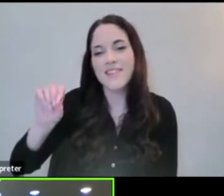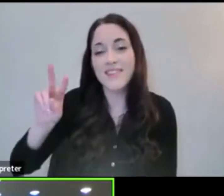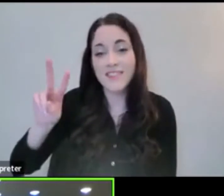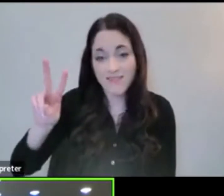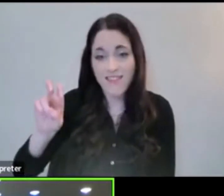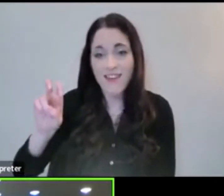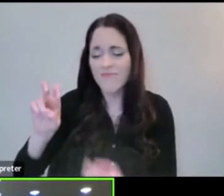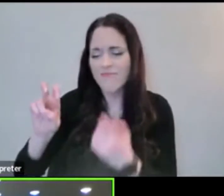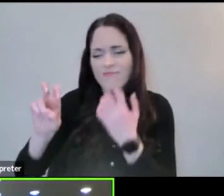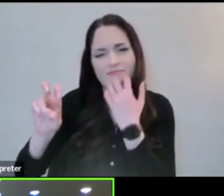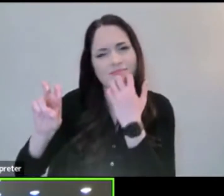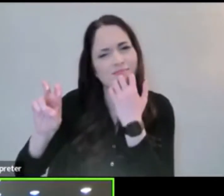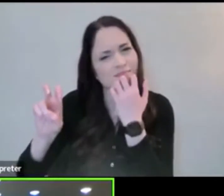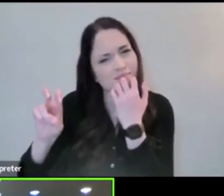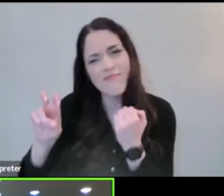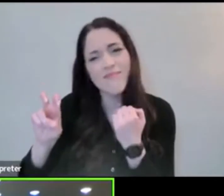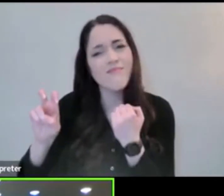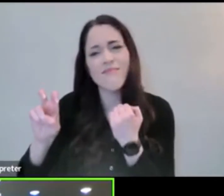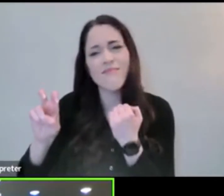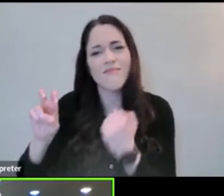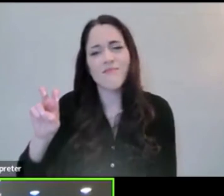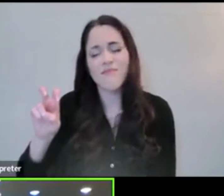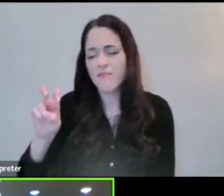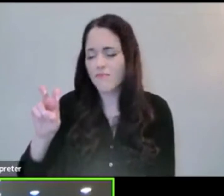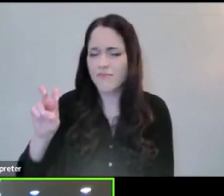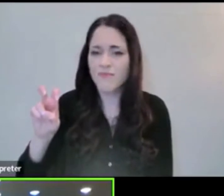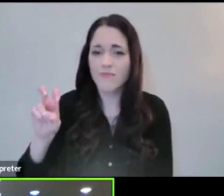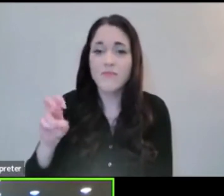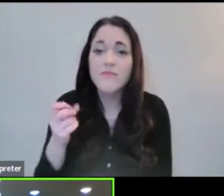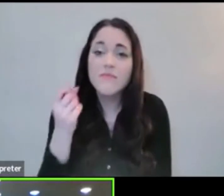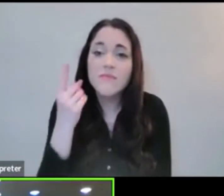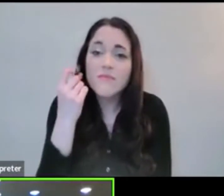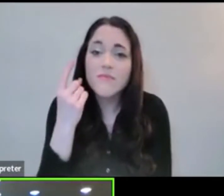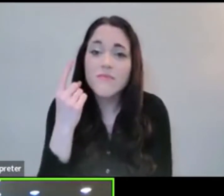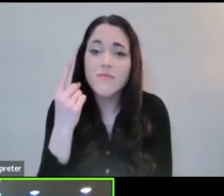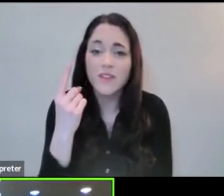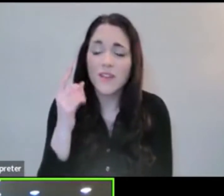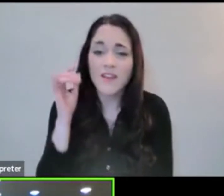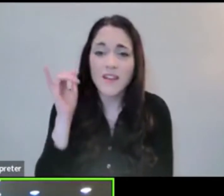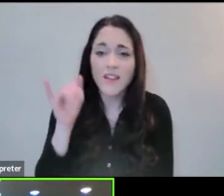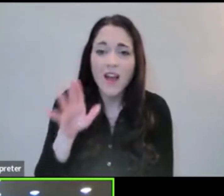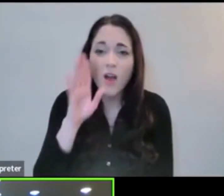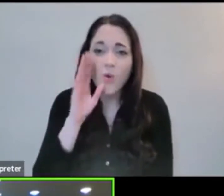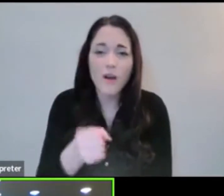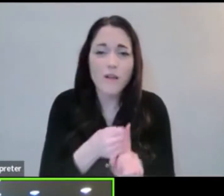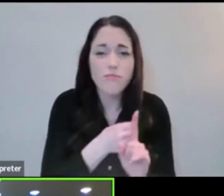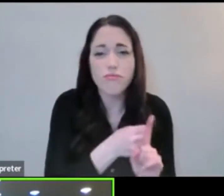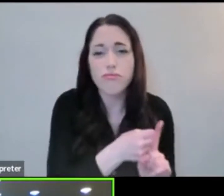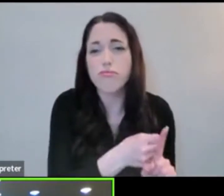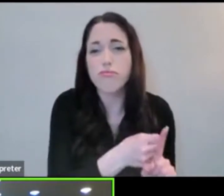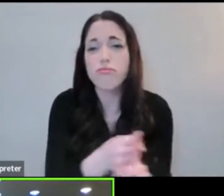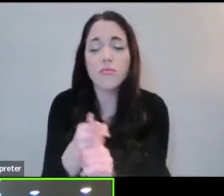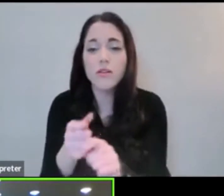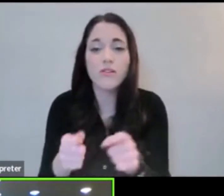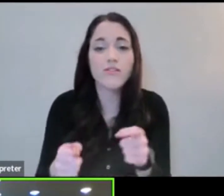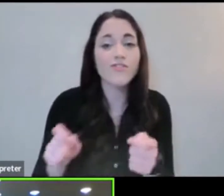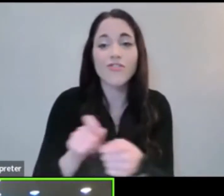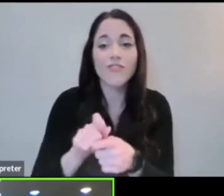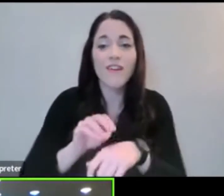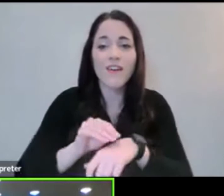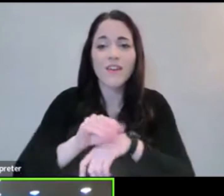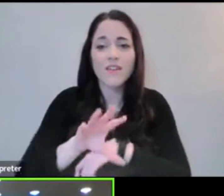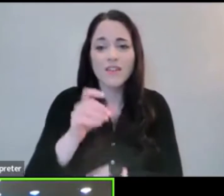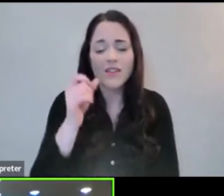love, sweet love. It's the only thing that there's just